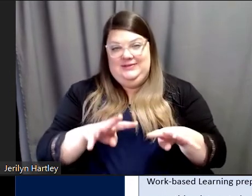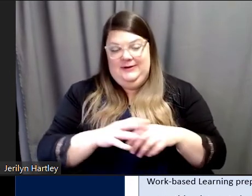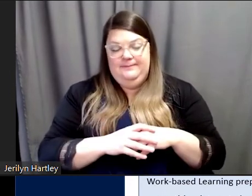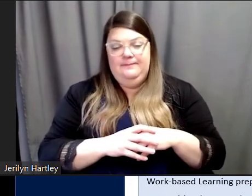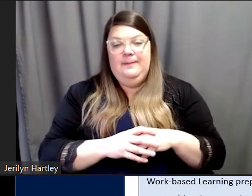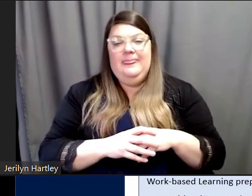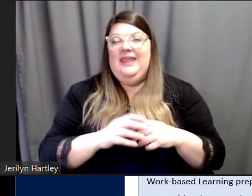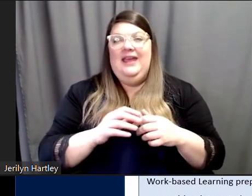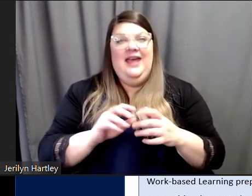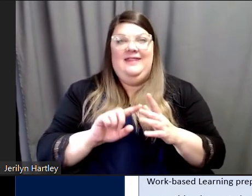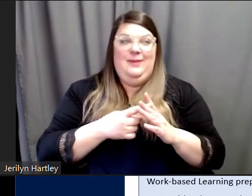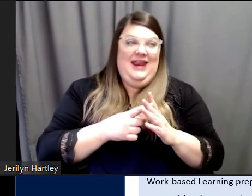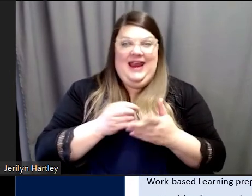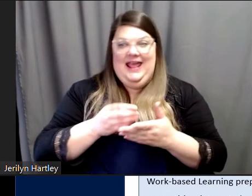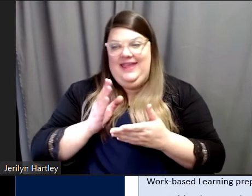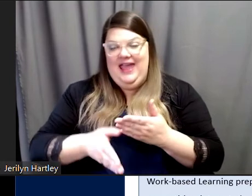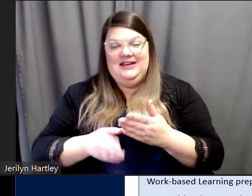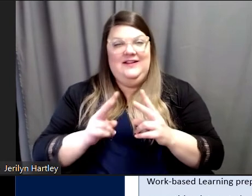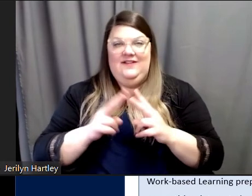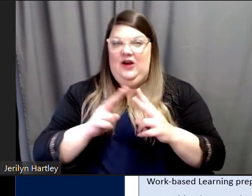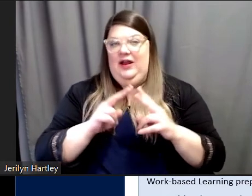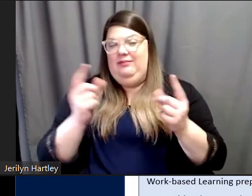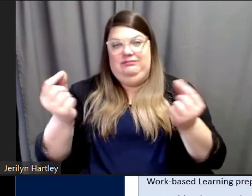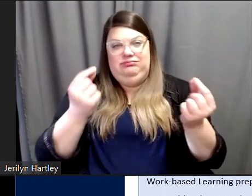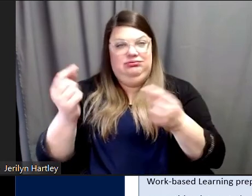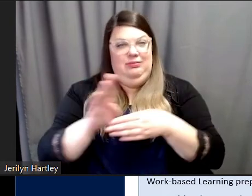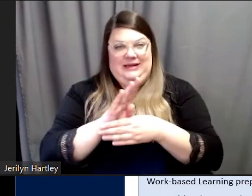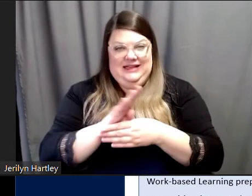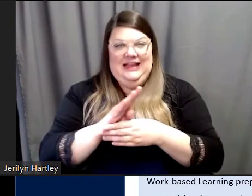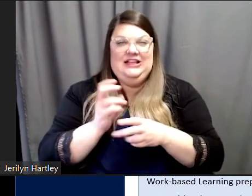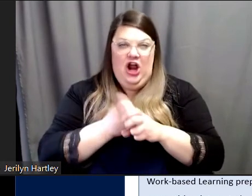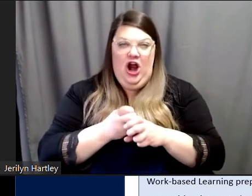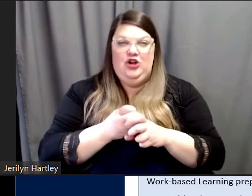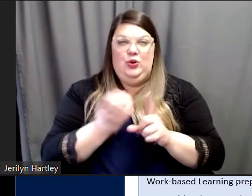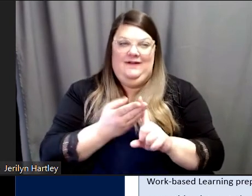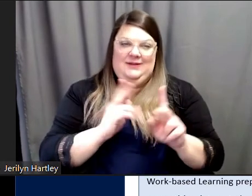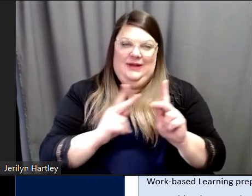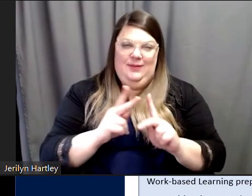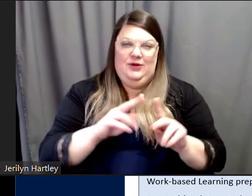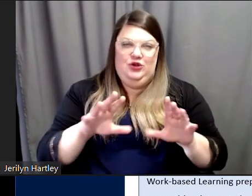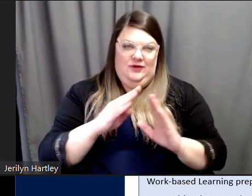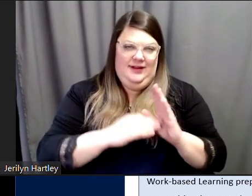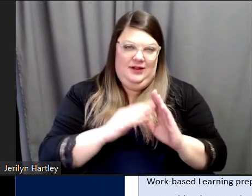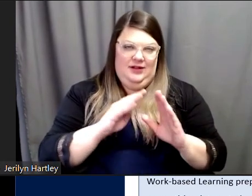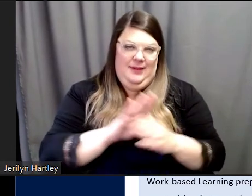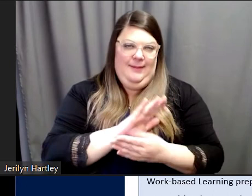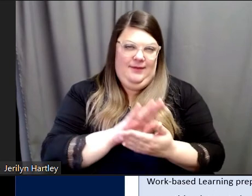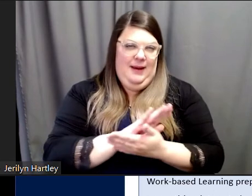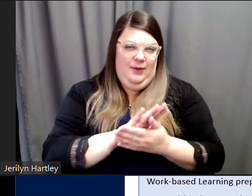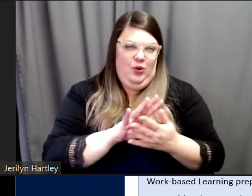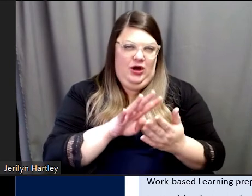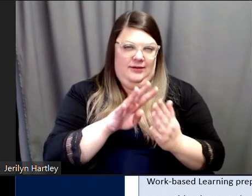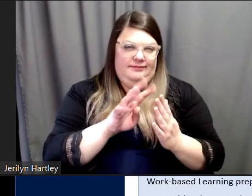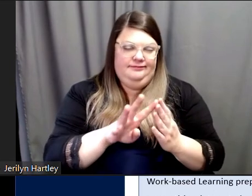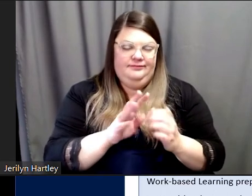hectic. It's hard to get everybody to do all the paperwork, and we really, I really struggled with that this semester. So, just